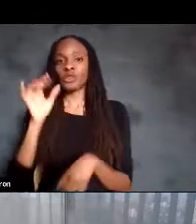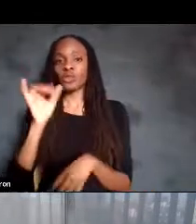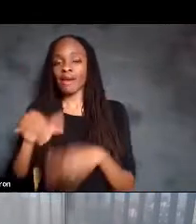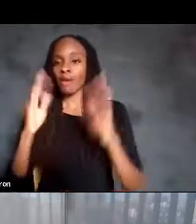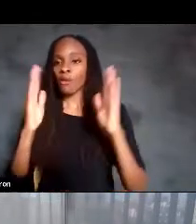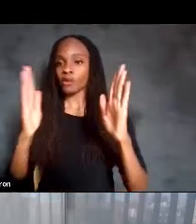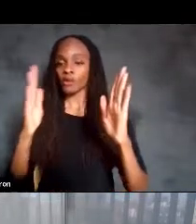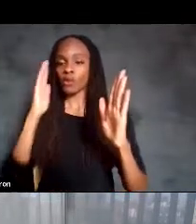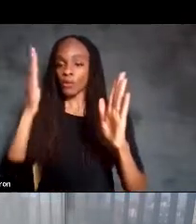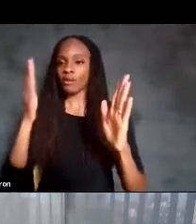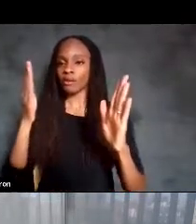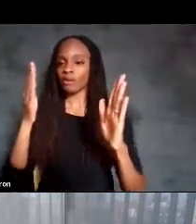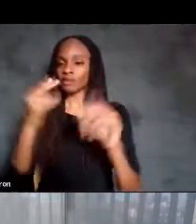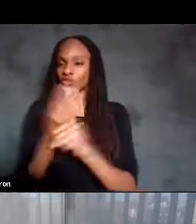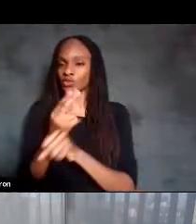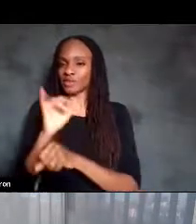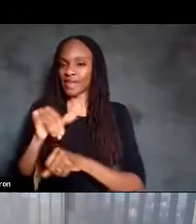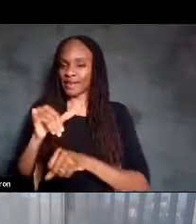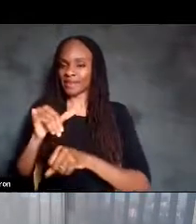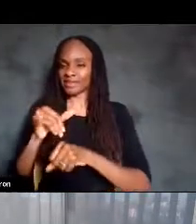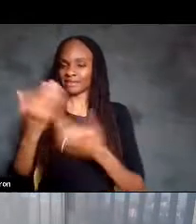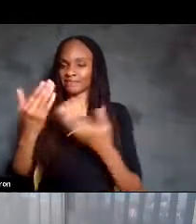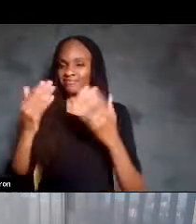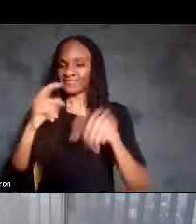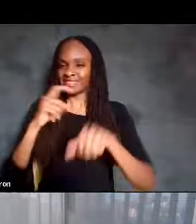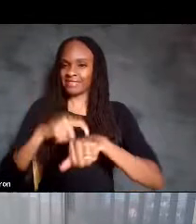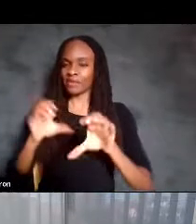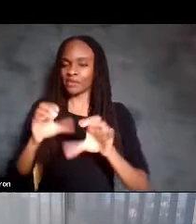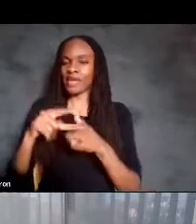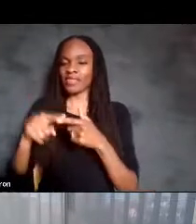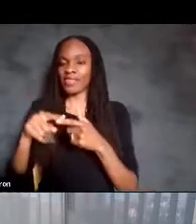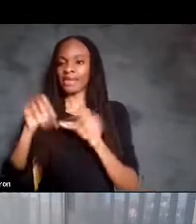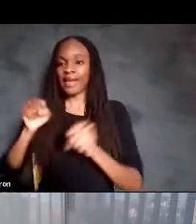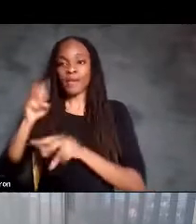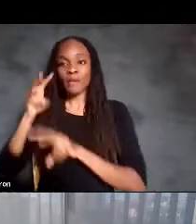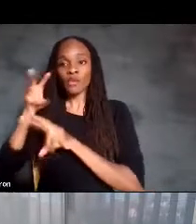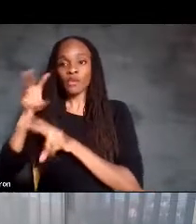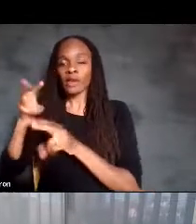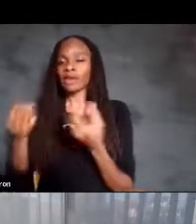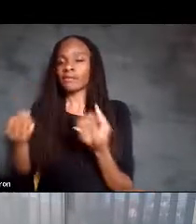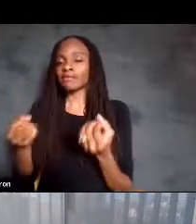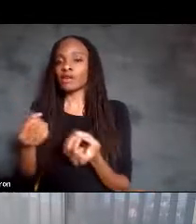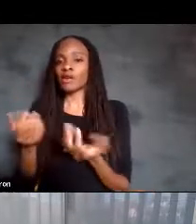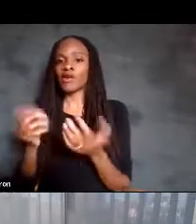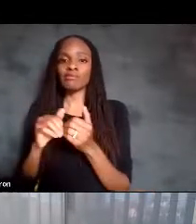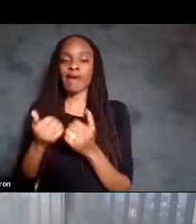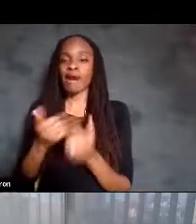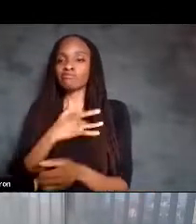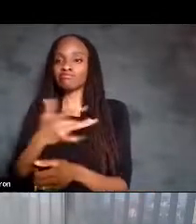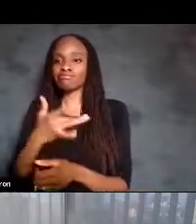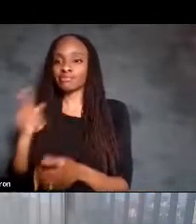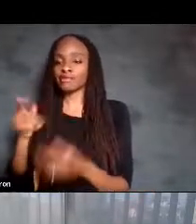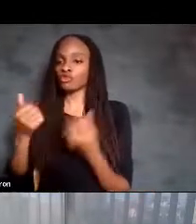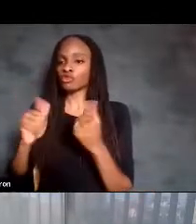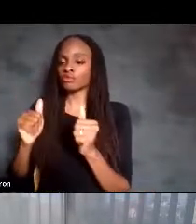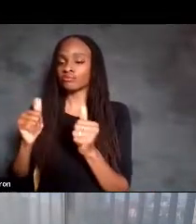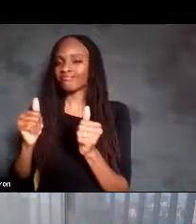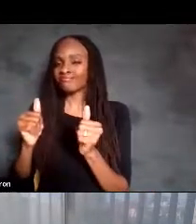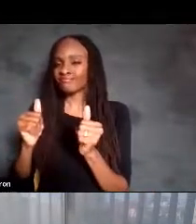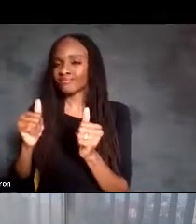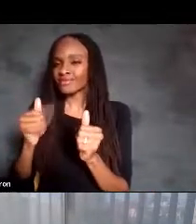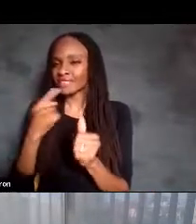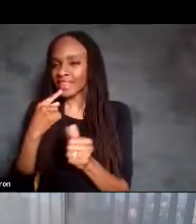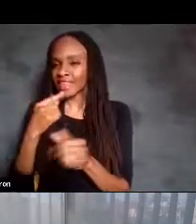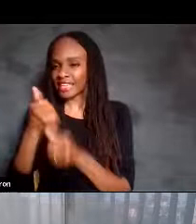activity and then predicts how likely it was that he was saying each of the 50 possible words that Pancho was trying to say each of these words.